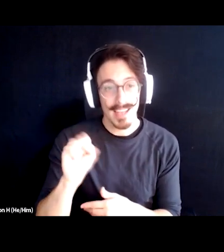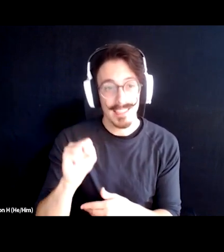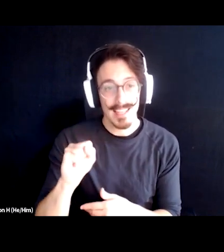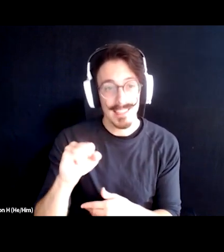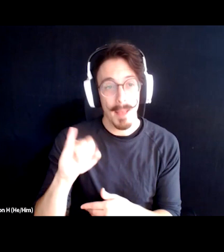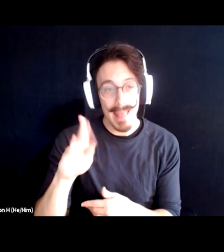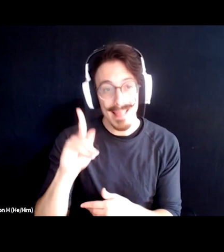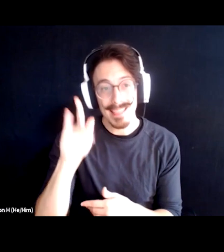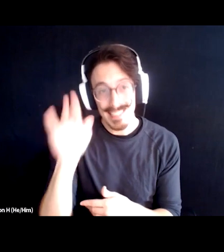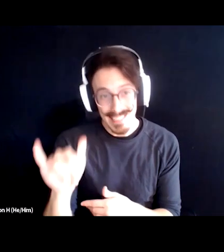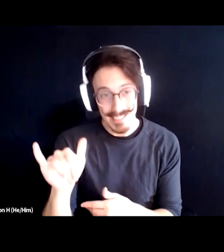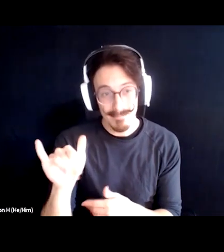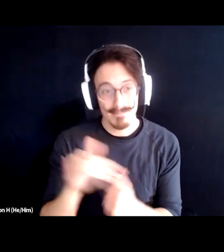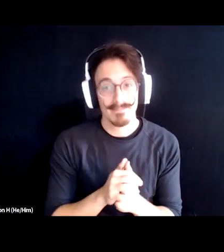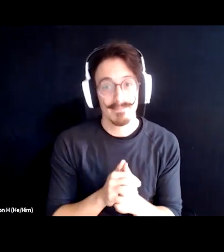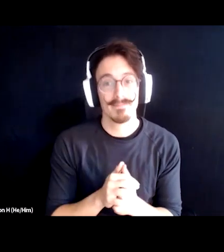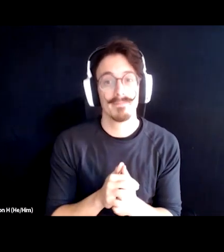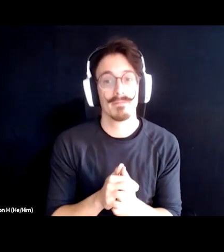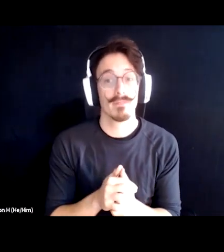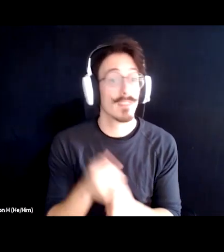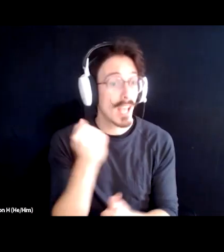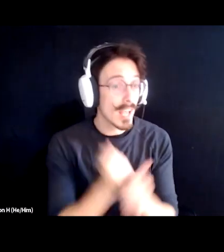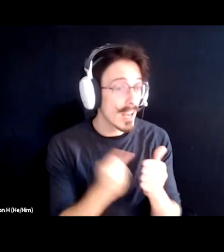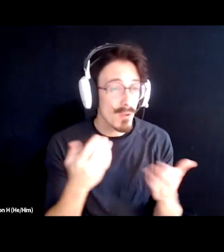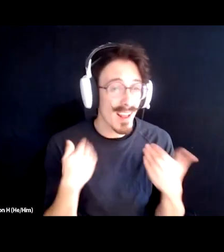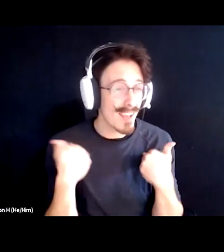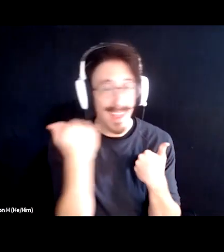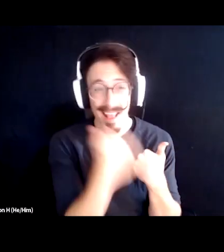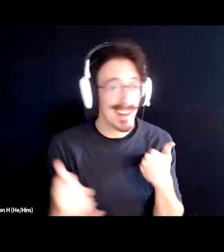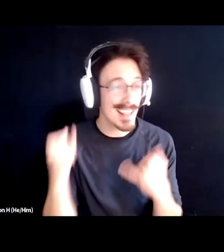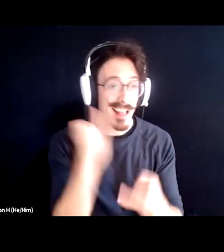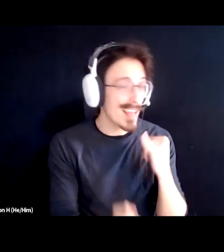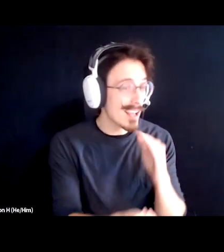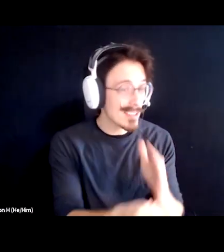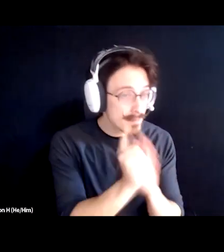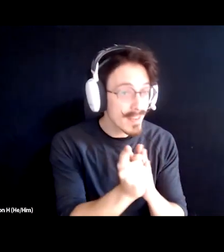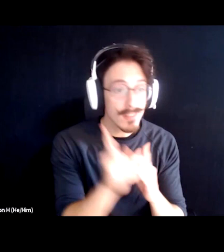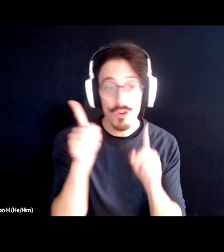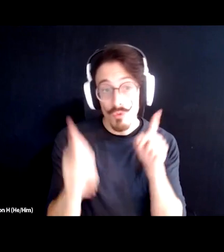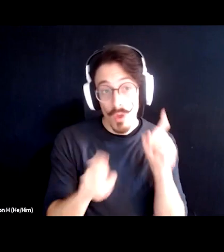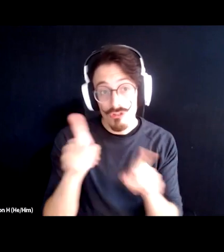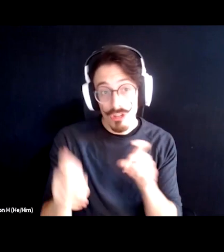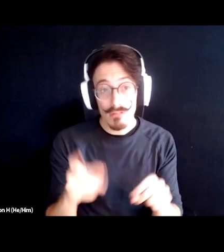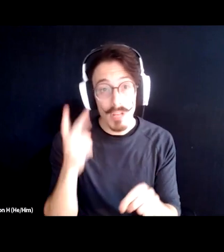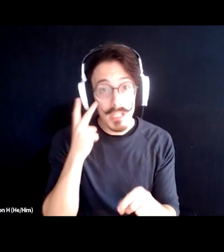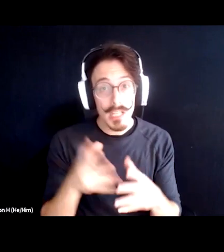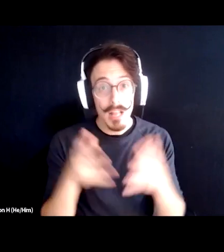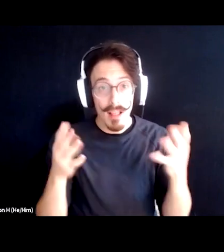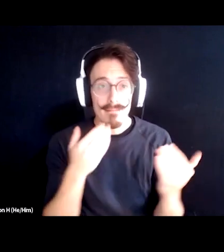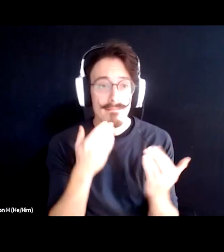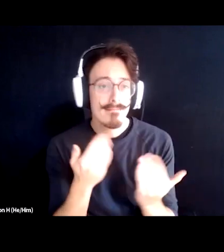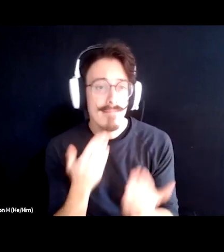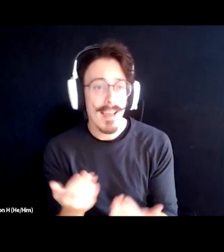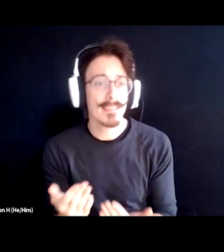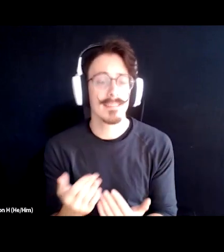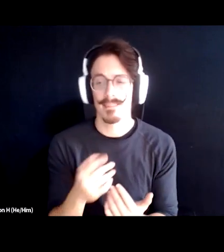our information is does anyone have any last minute questions at all I'm seeing a lot of things and I so